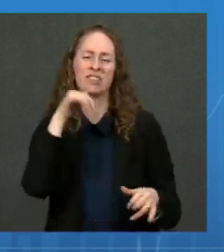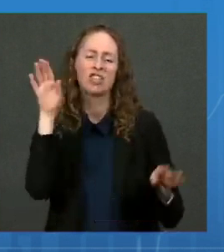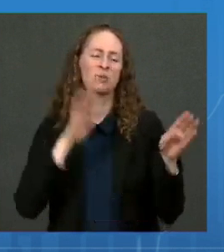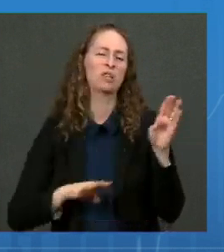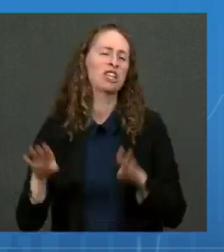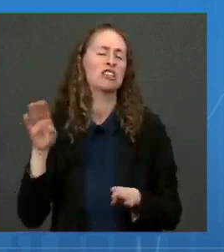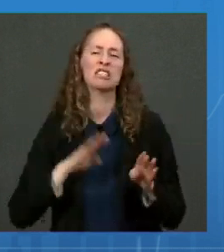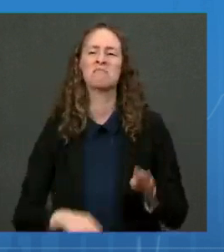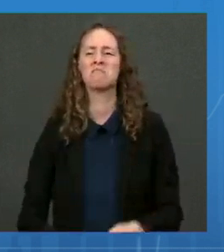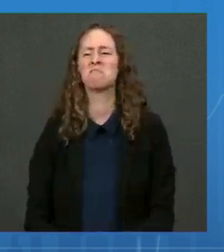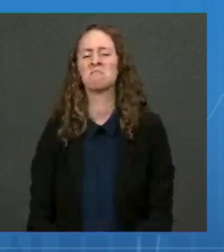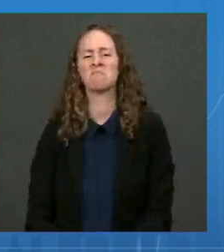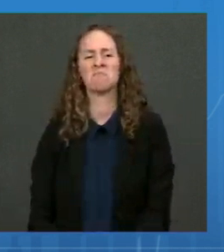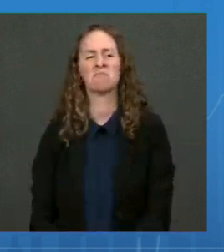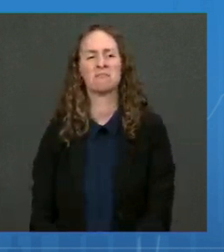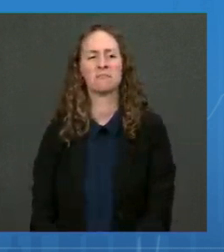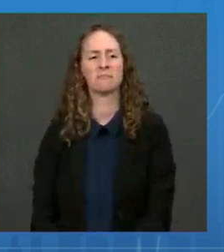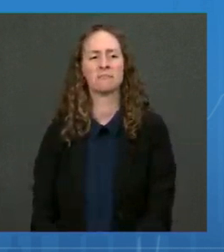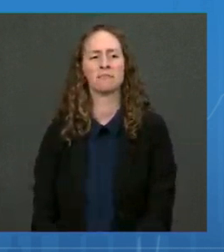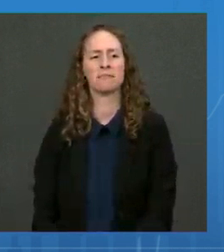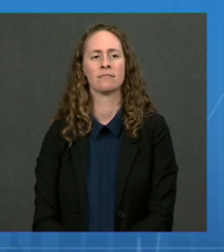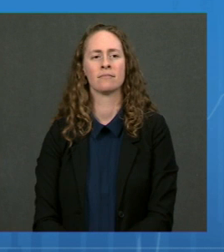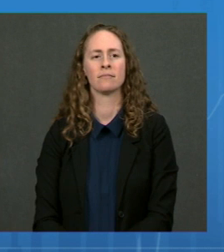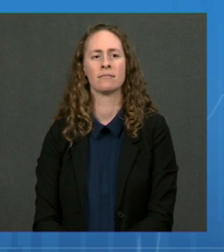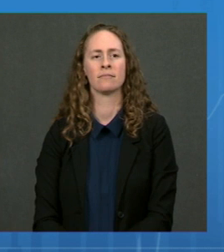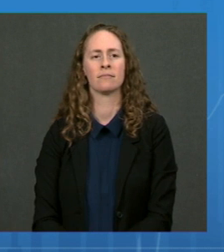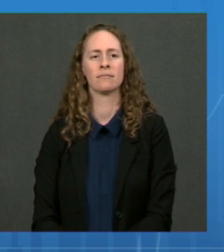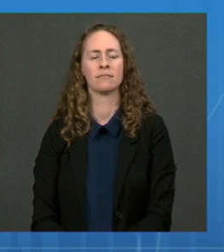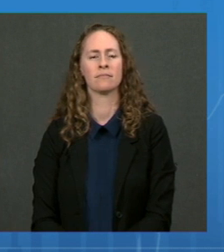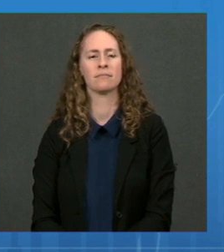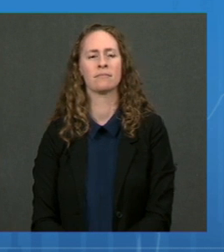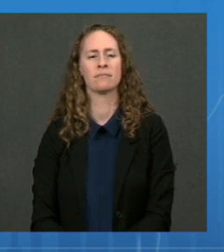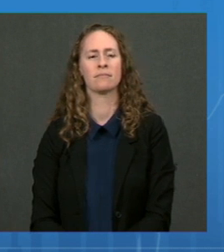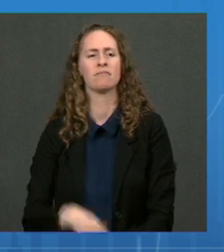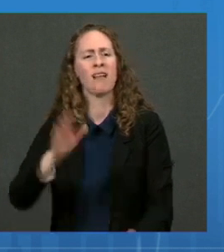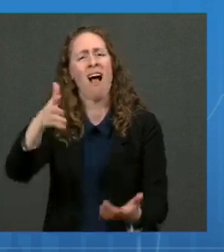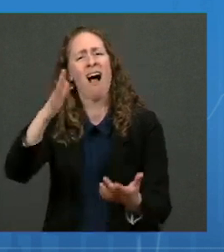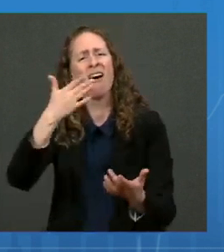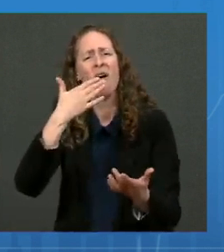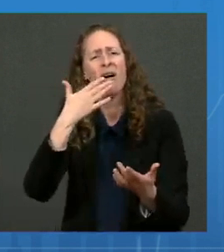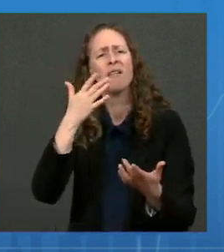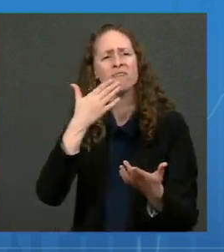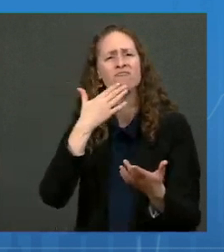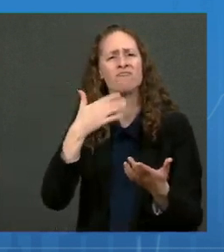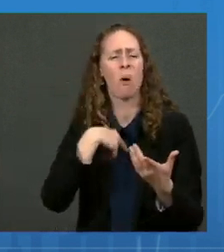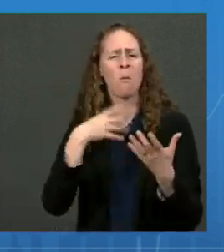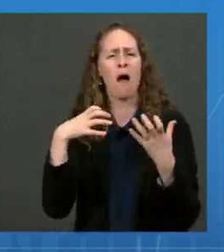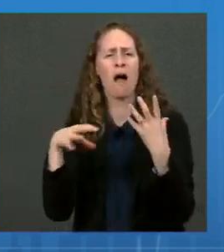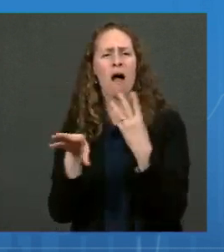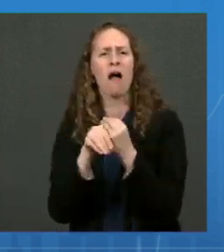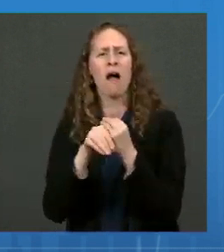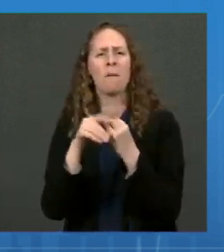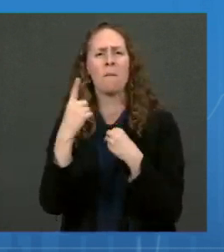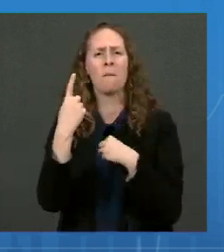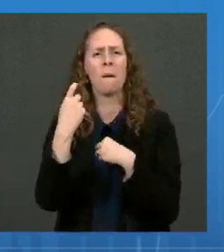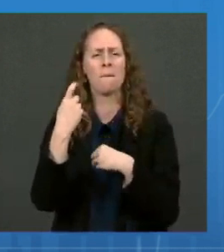Dr. Jeff, if I could just add also exactly to agree with what Dr. Fauci said, I would also note that